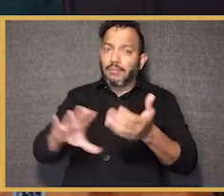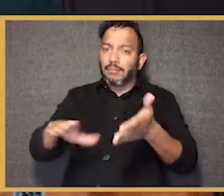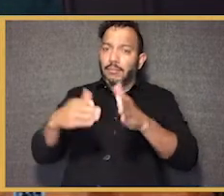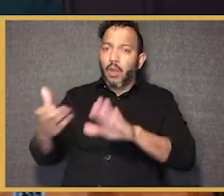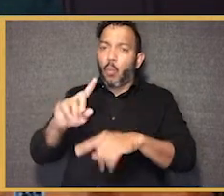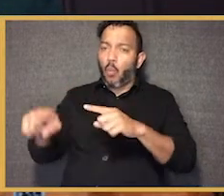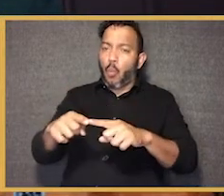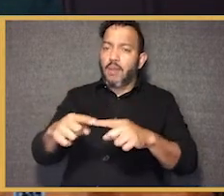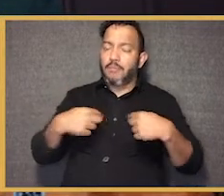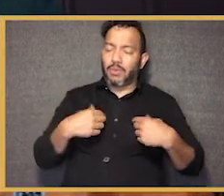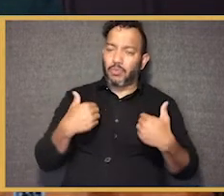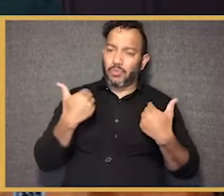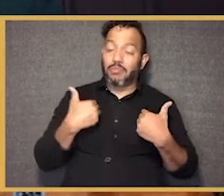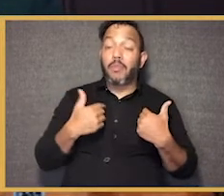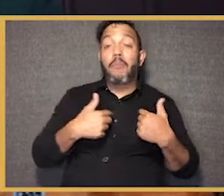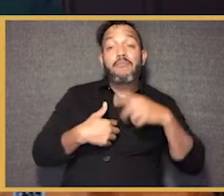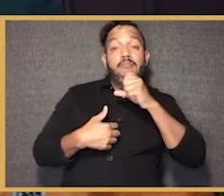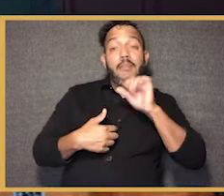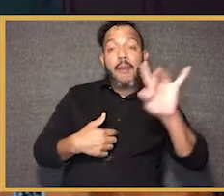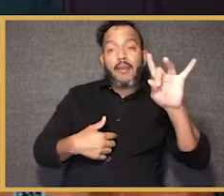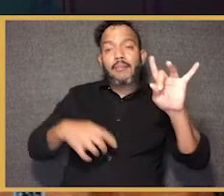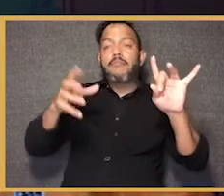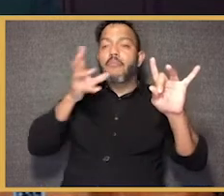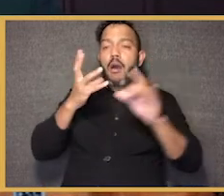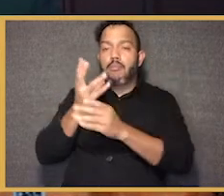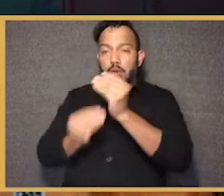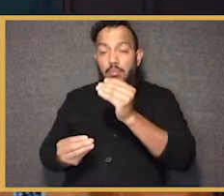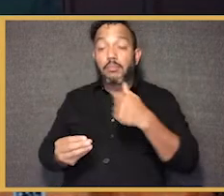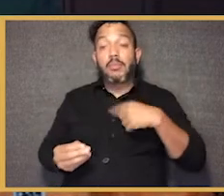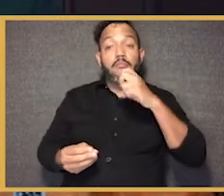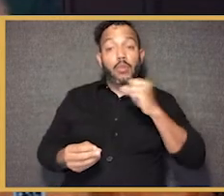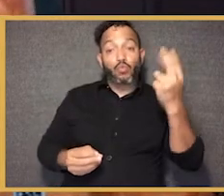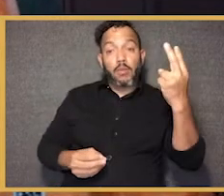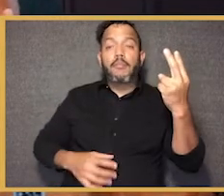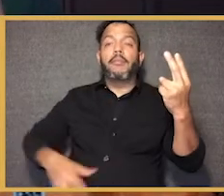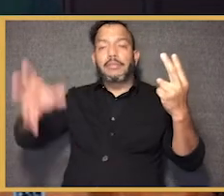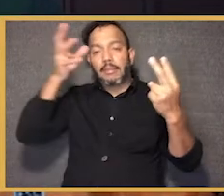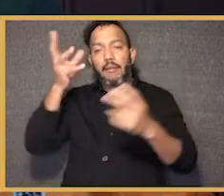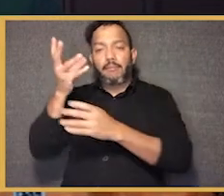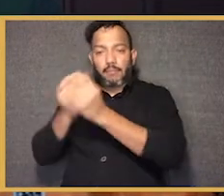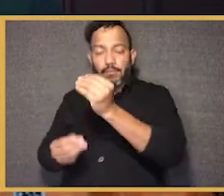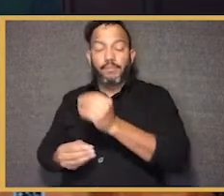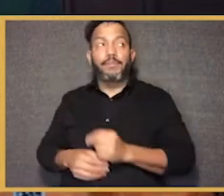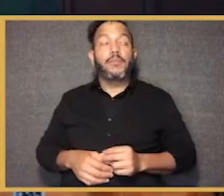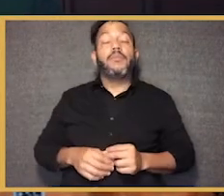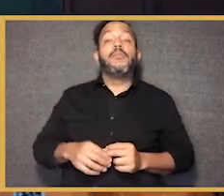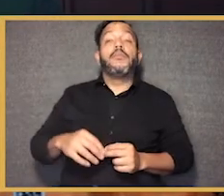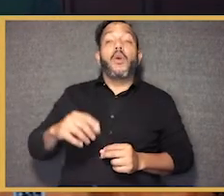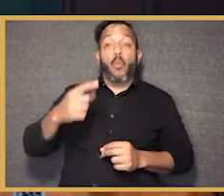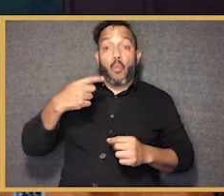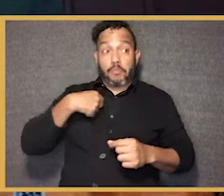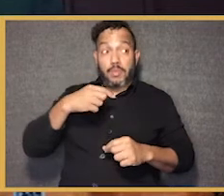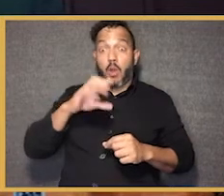They both passed away when I was a kid, my mom when I was eight, my dad when I was 12. My mom passed away